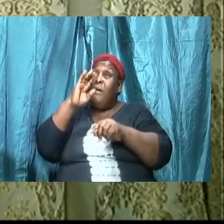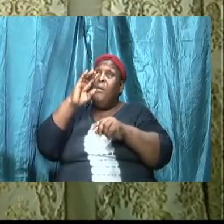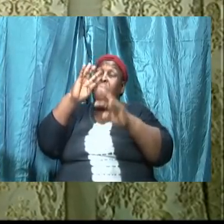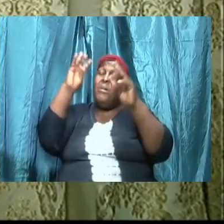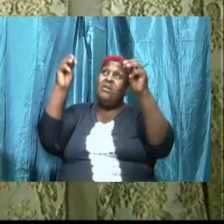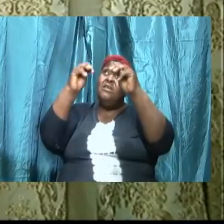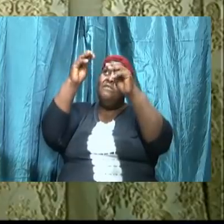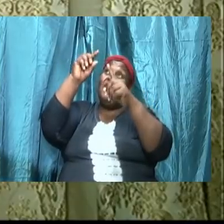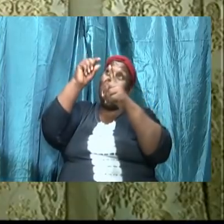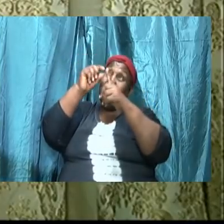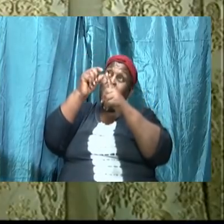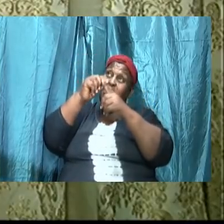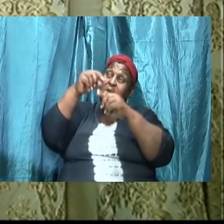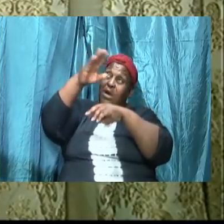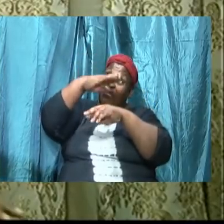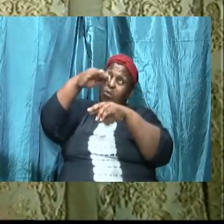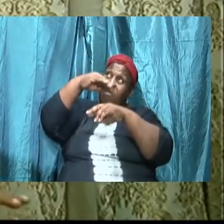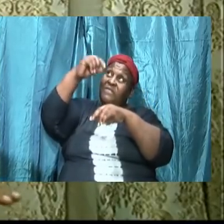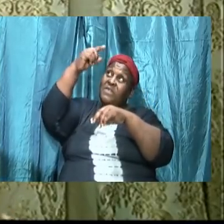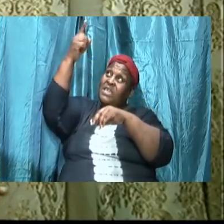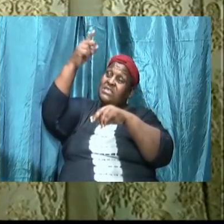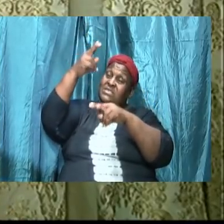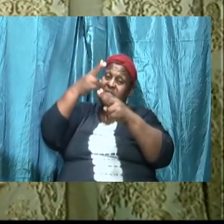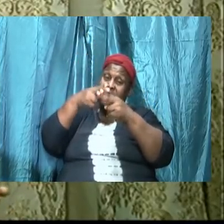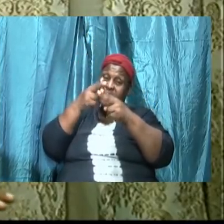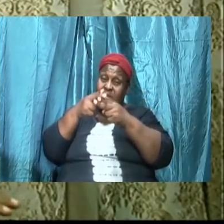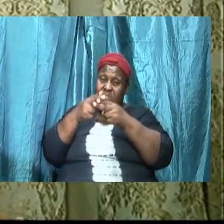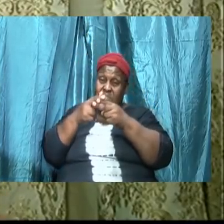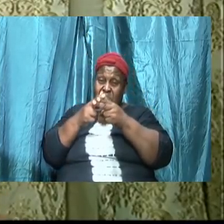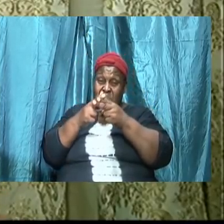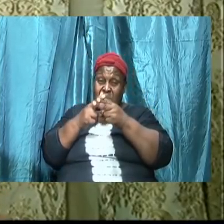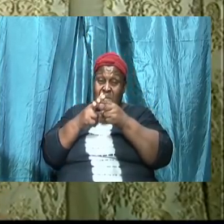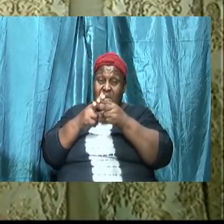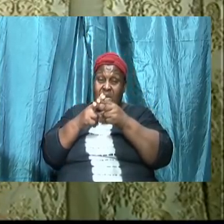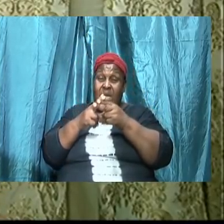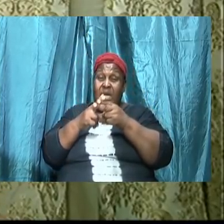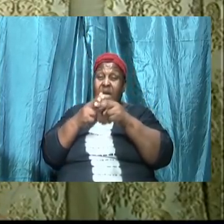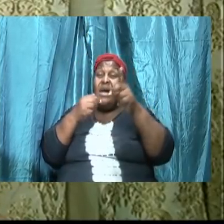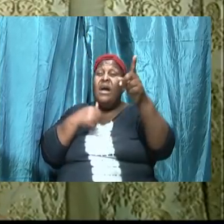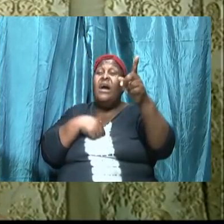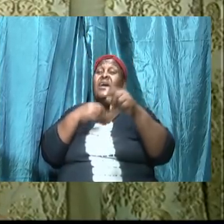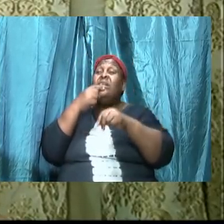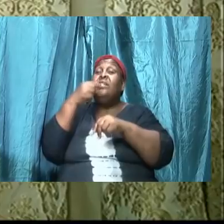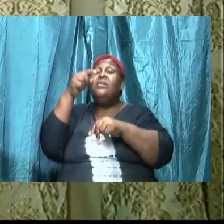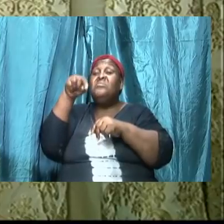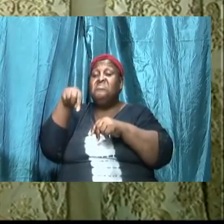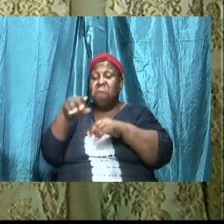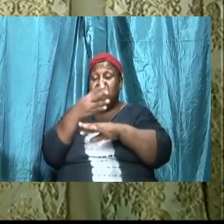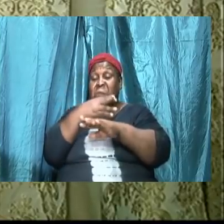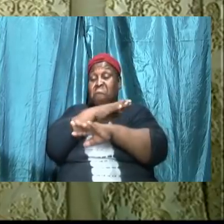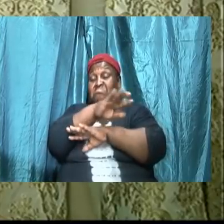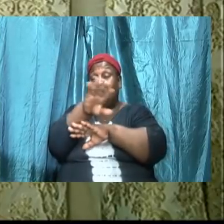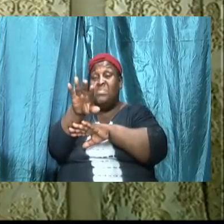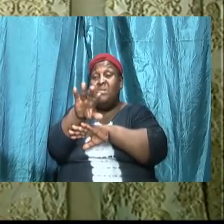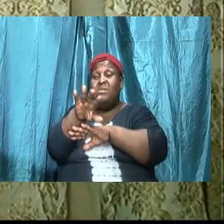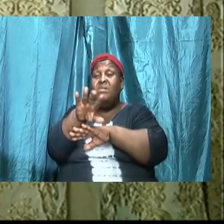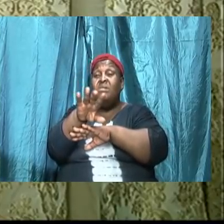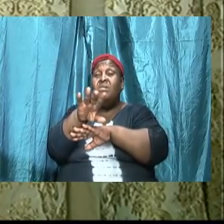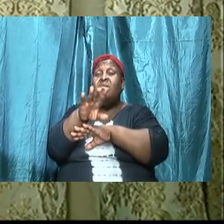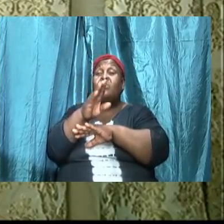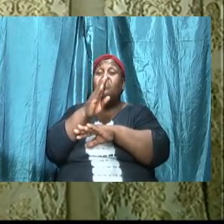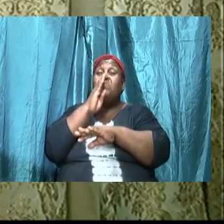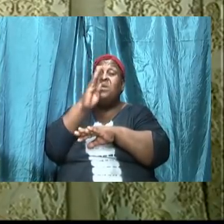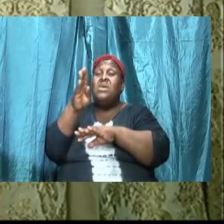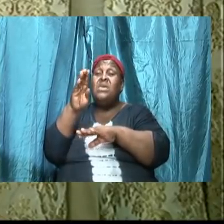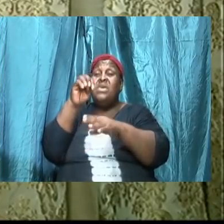we trample I sit here this evening and I say we will be